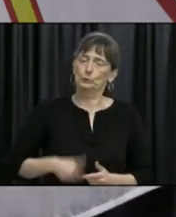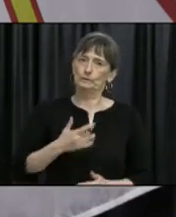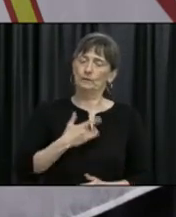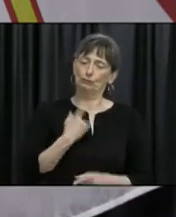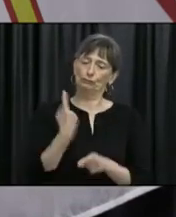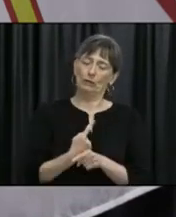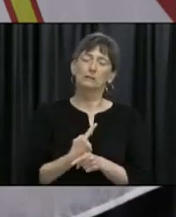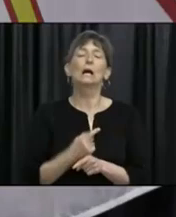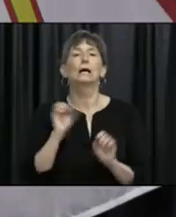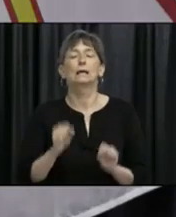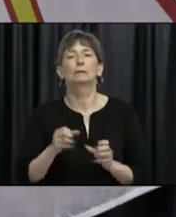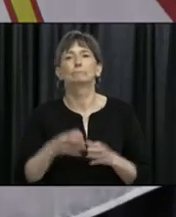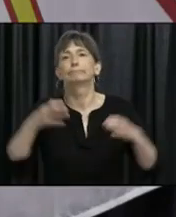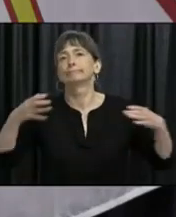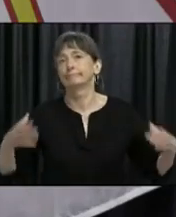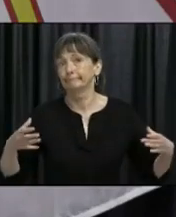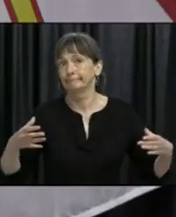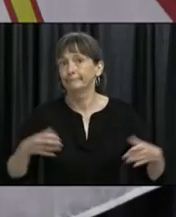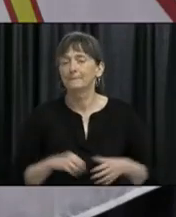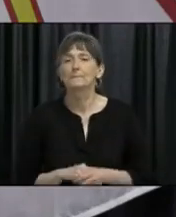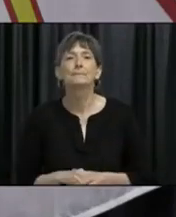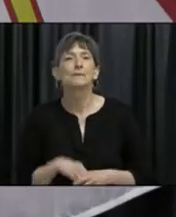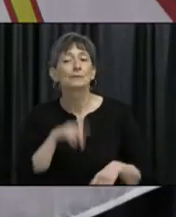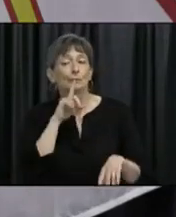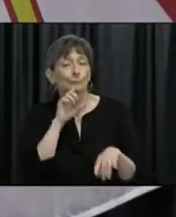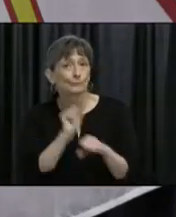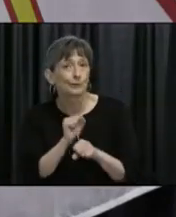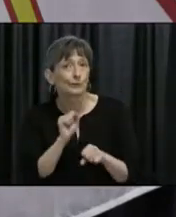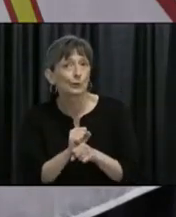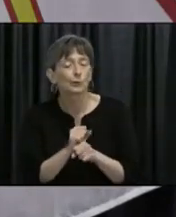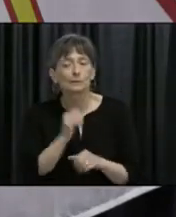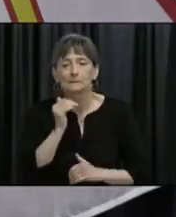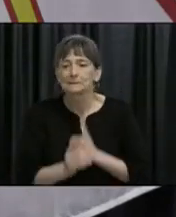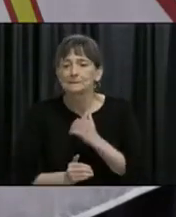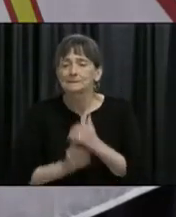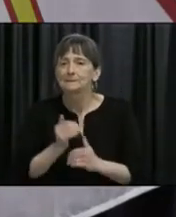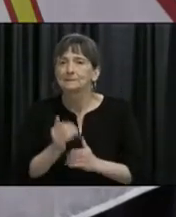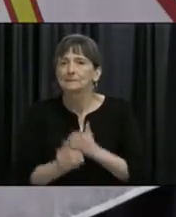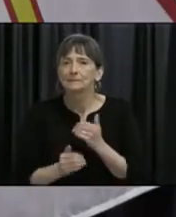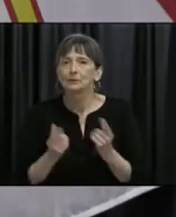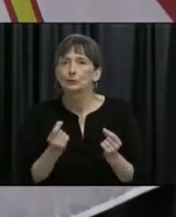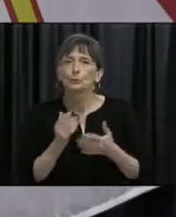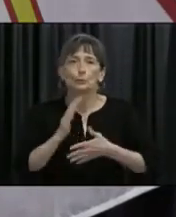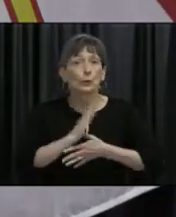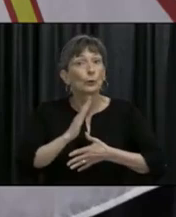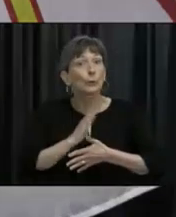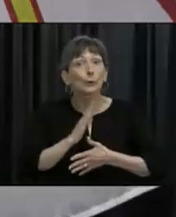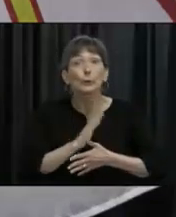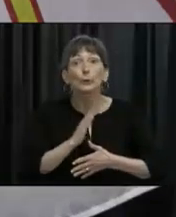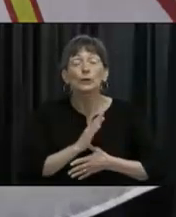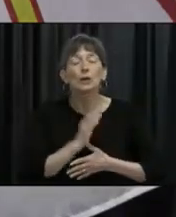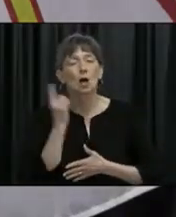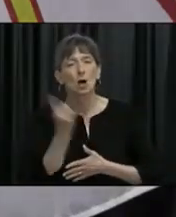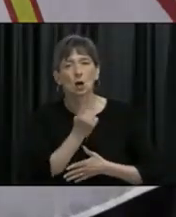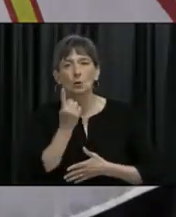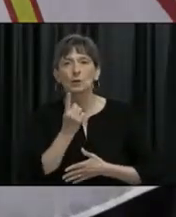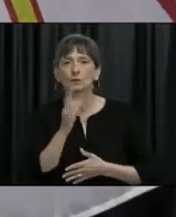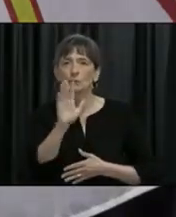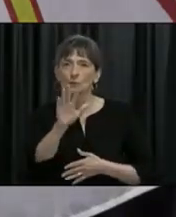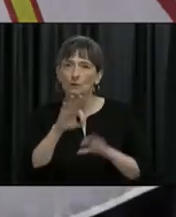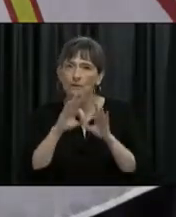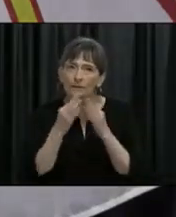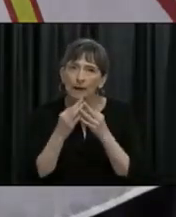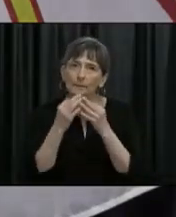it must all be in areas as we move forward into our new normal. Your priority should always be protecting your family,